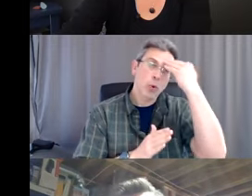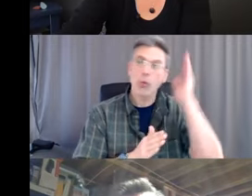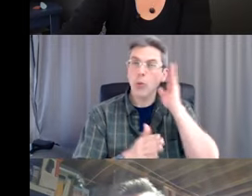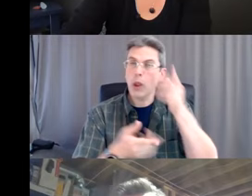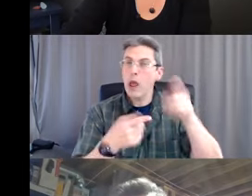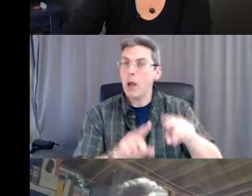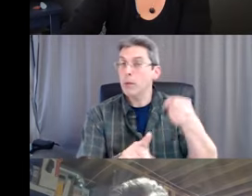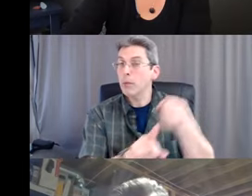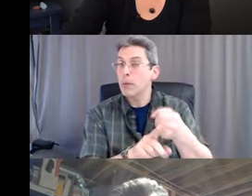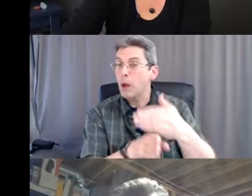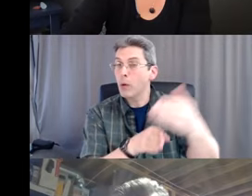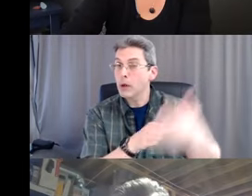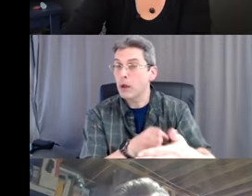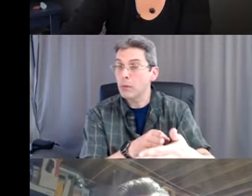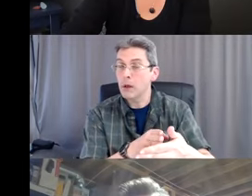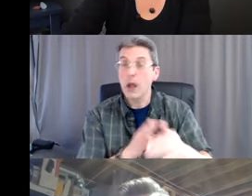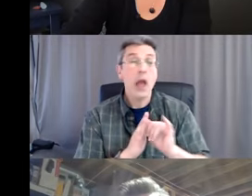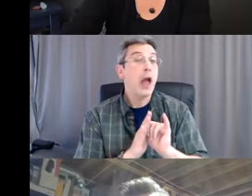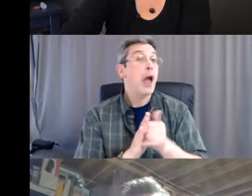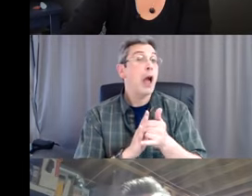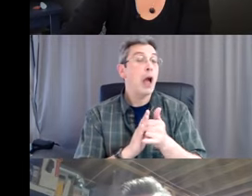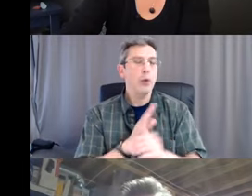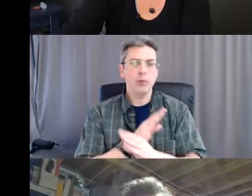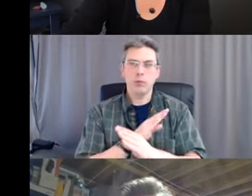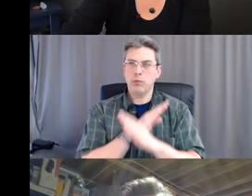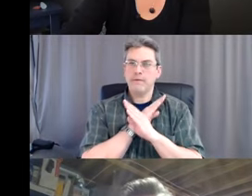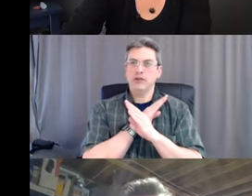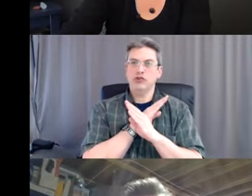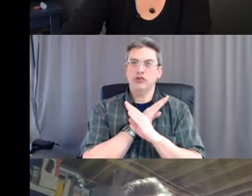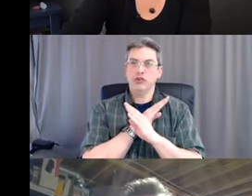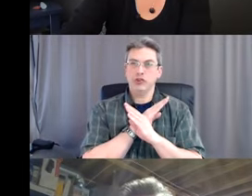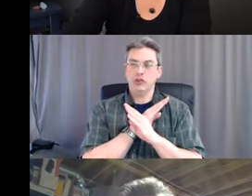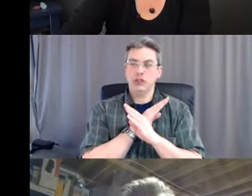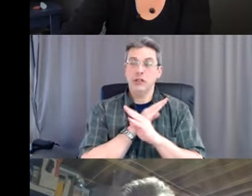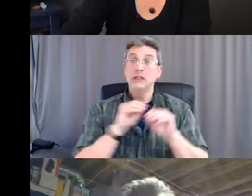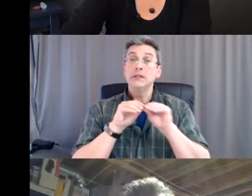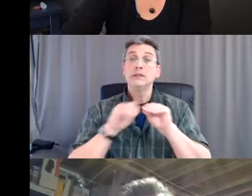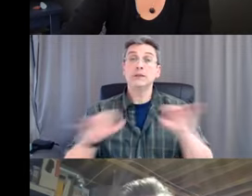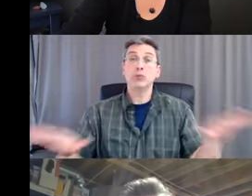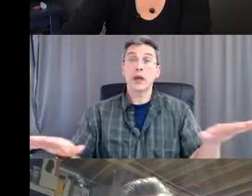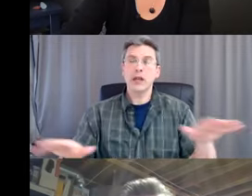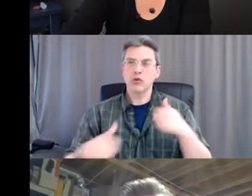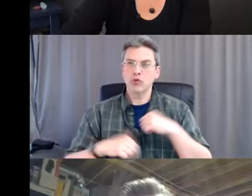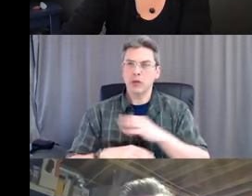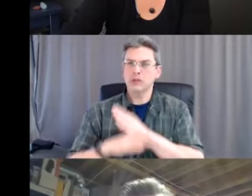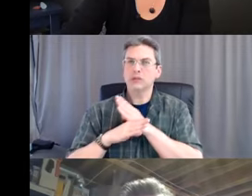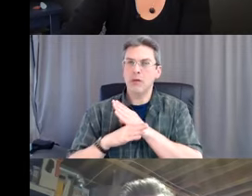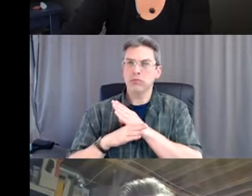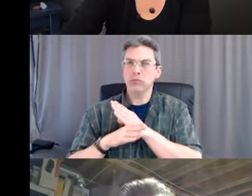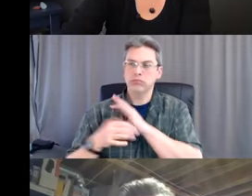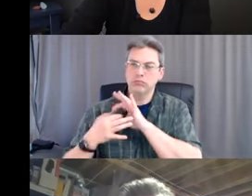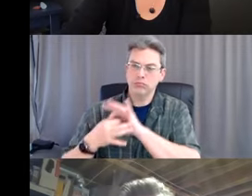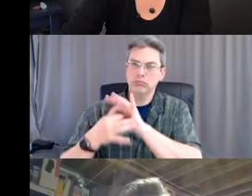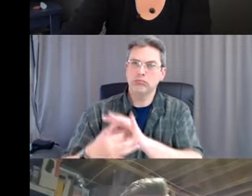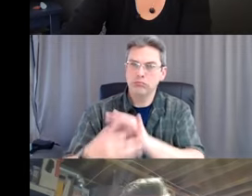It's about prevention. We want to stop the spread. We don't want to increase it. Remember, people can be